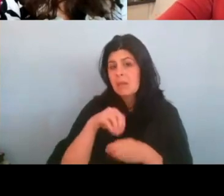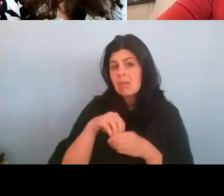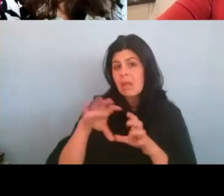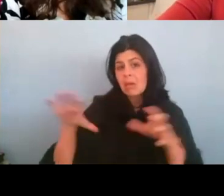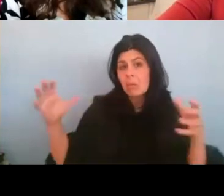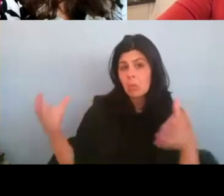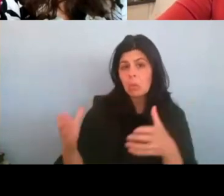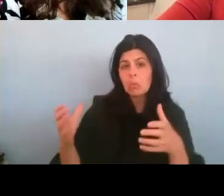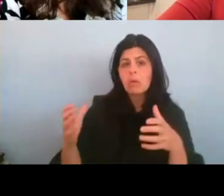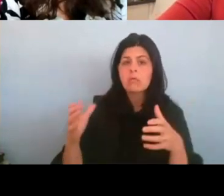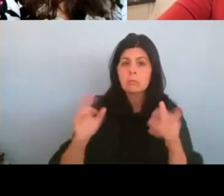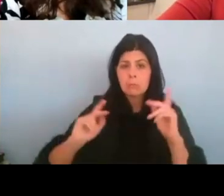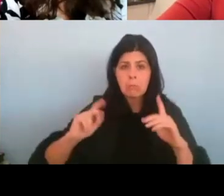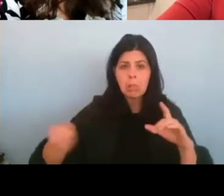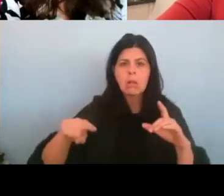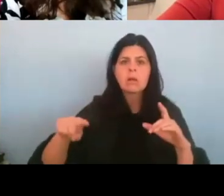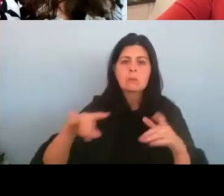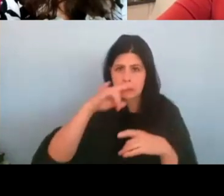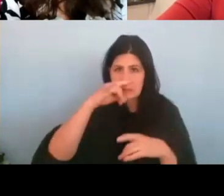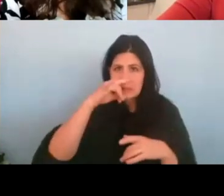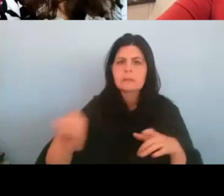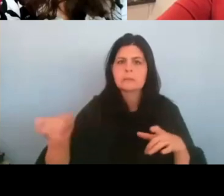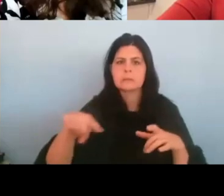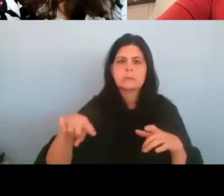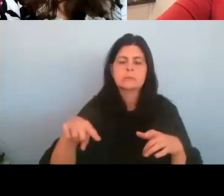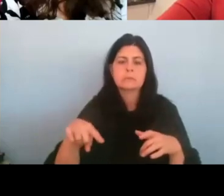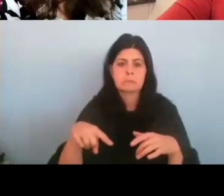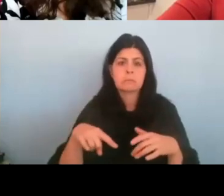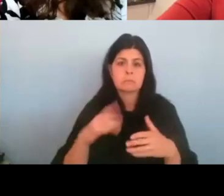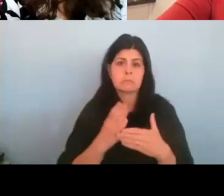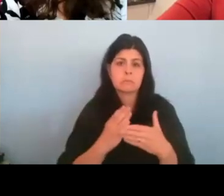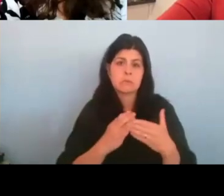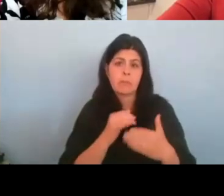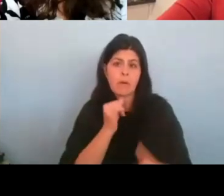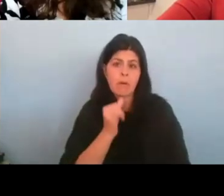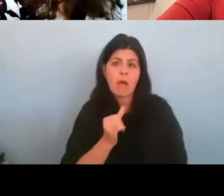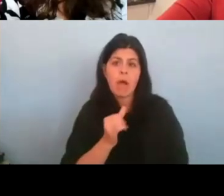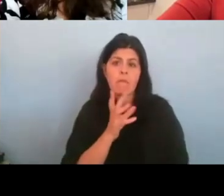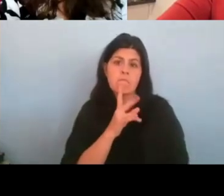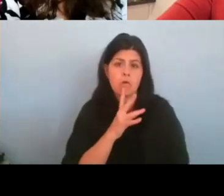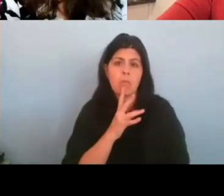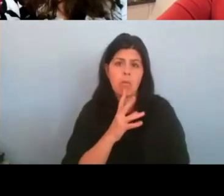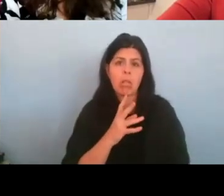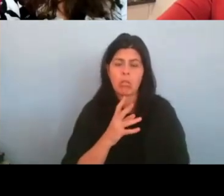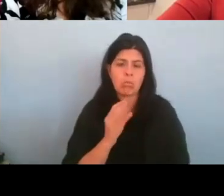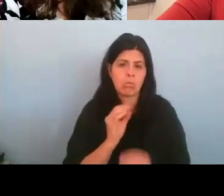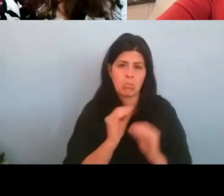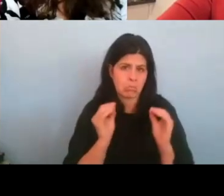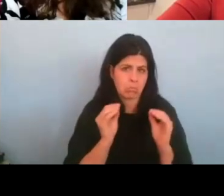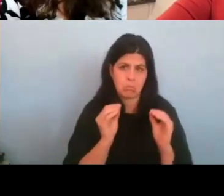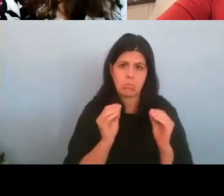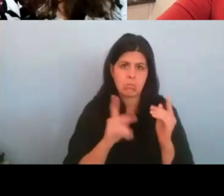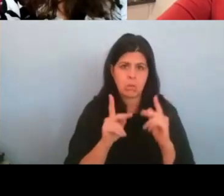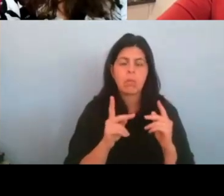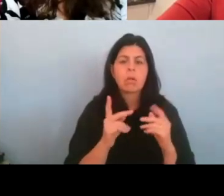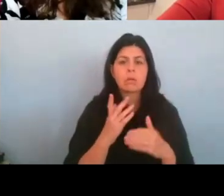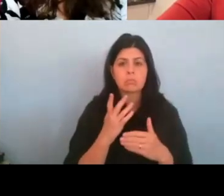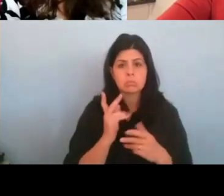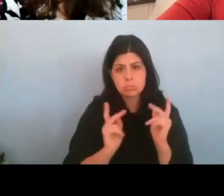were nonverbal people and people who communicated